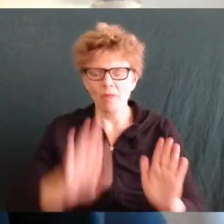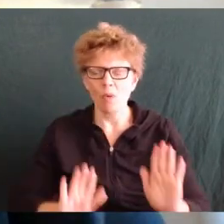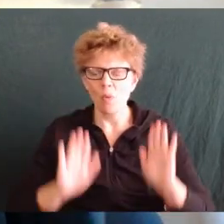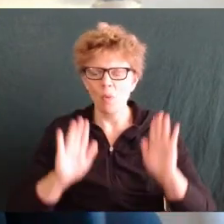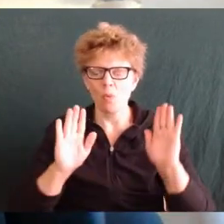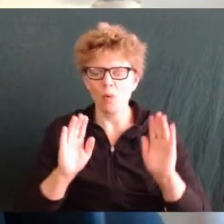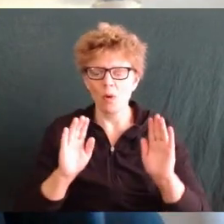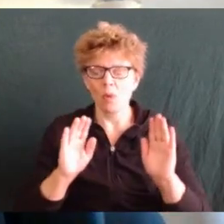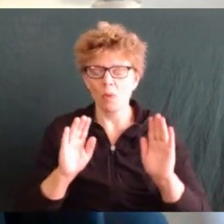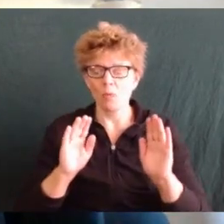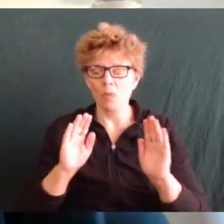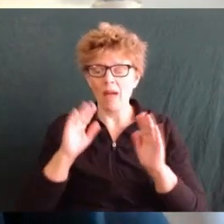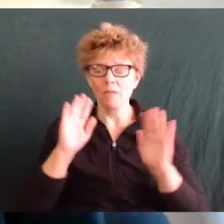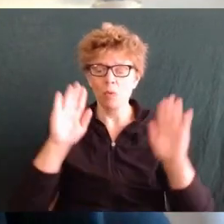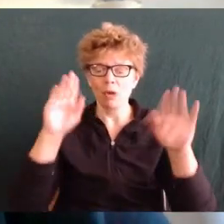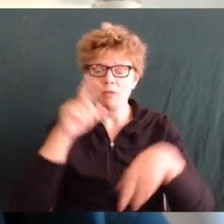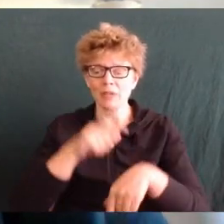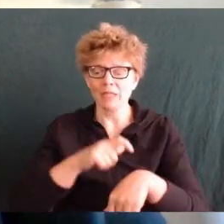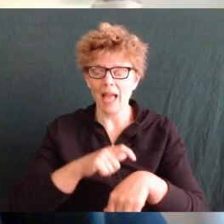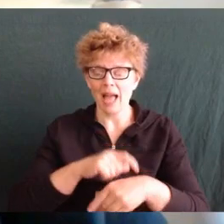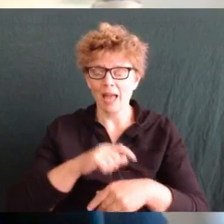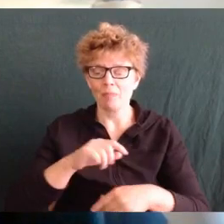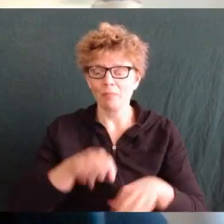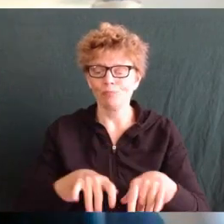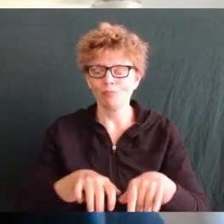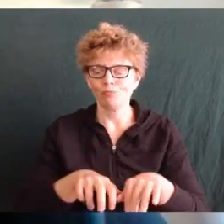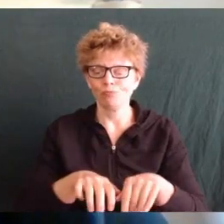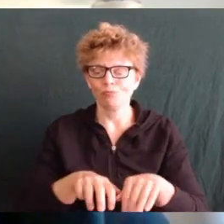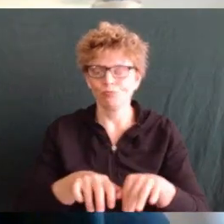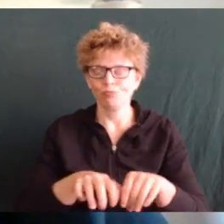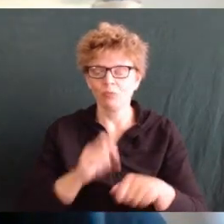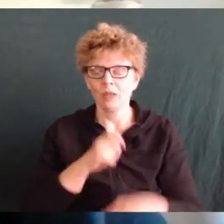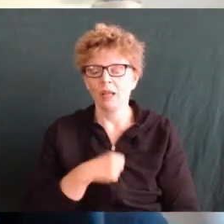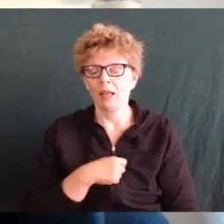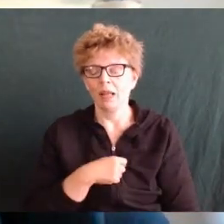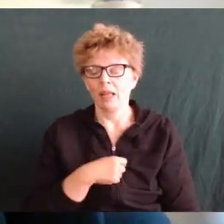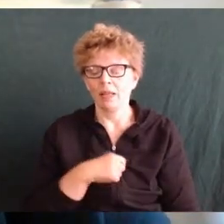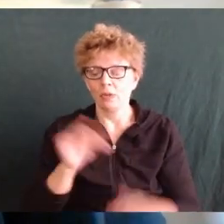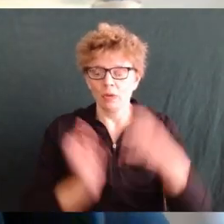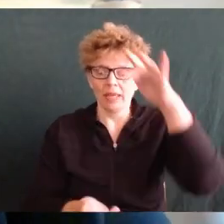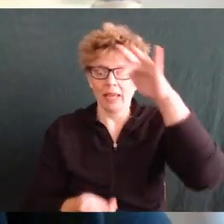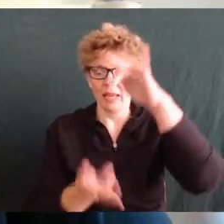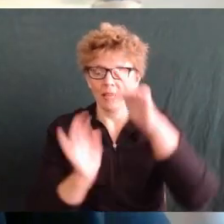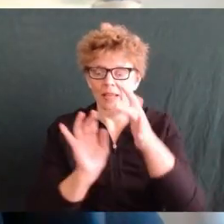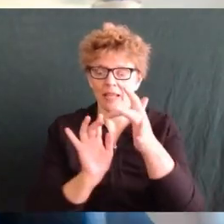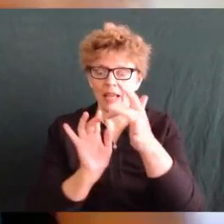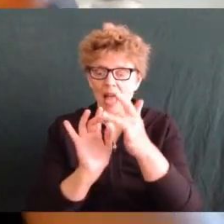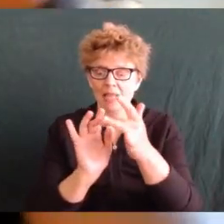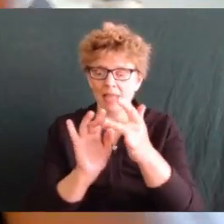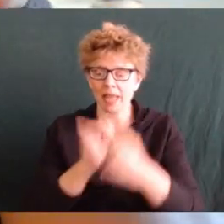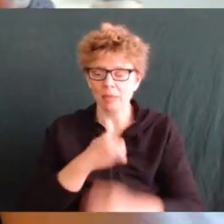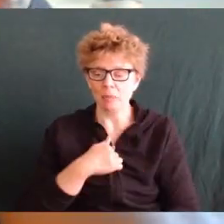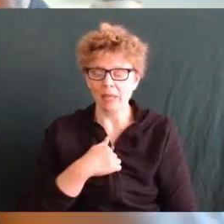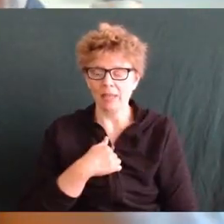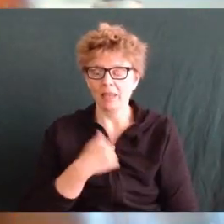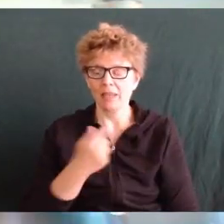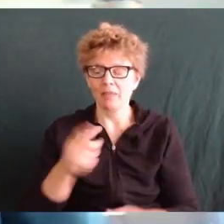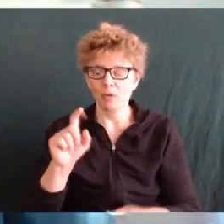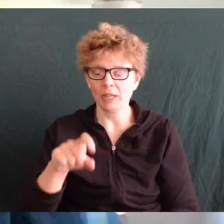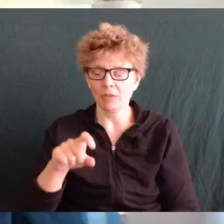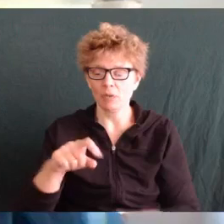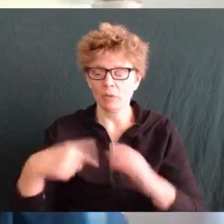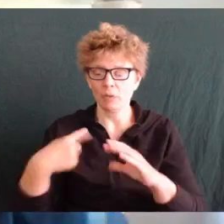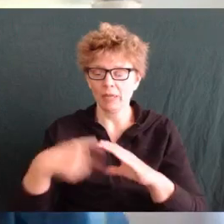of other things you want to see there, just send me an email. There's a link right there in the virtual Fab Lab. I'll miss you, Tigers. Roar!